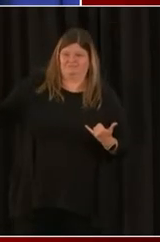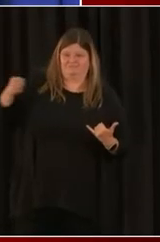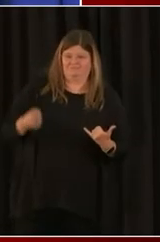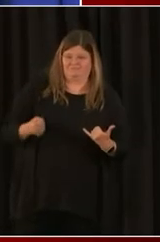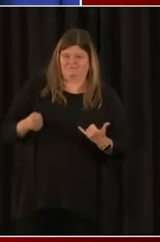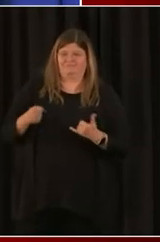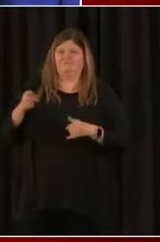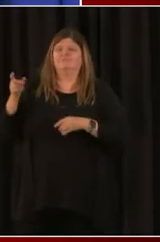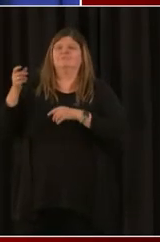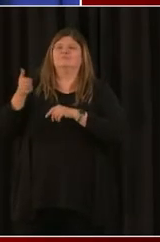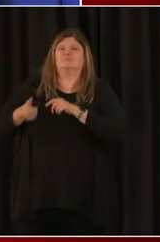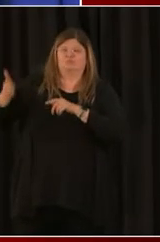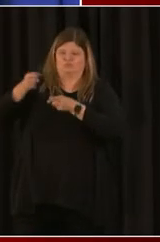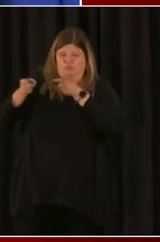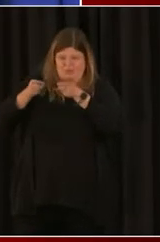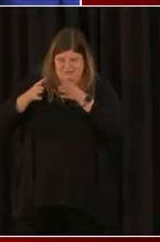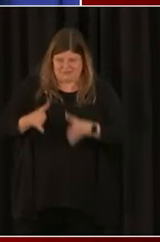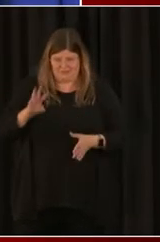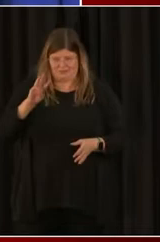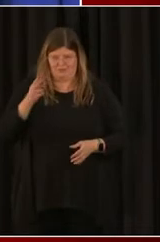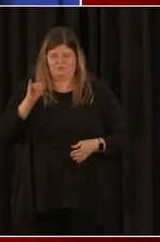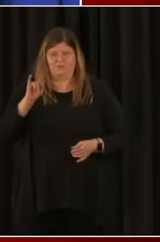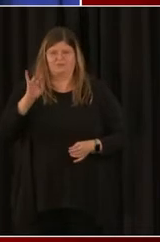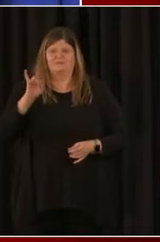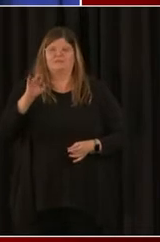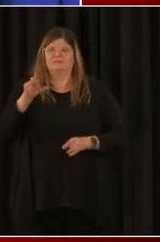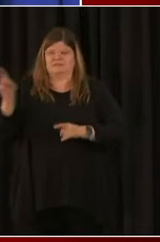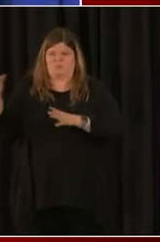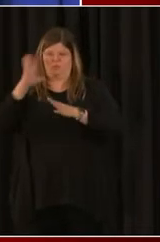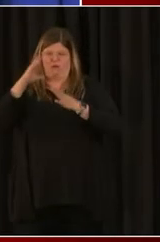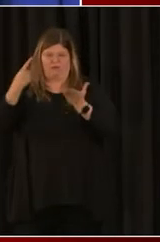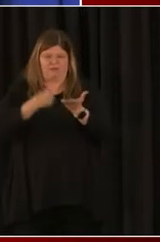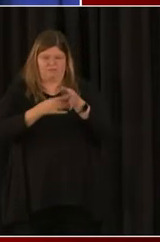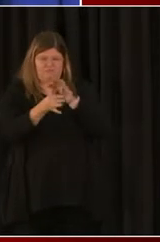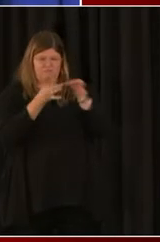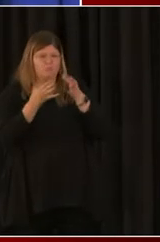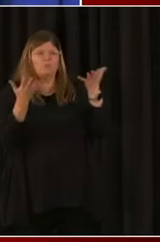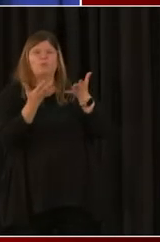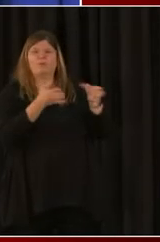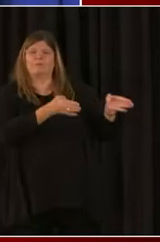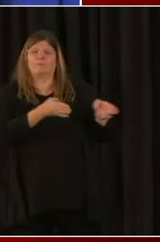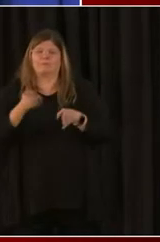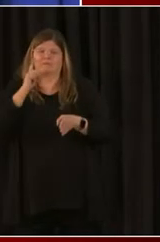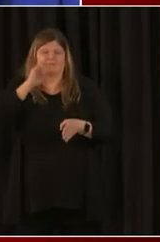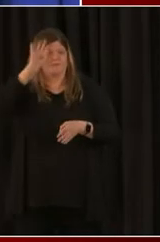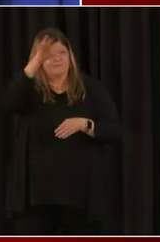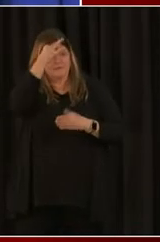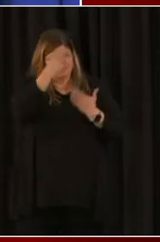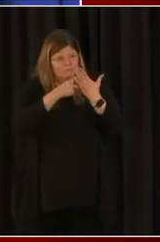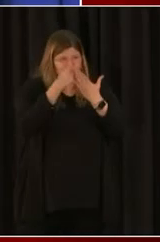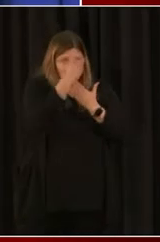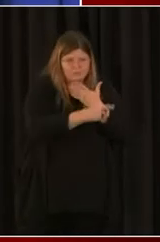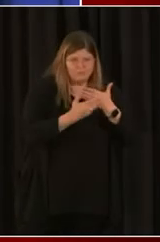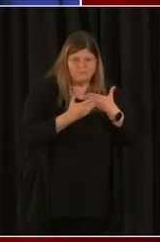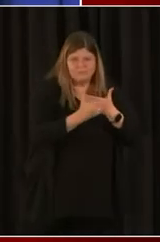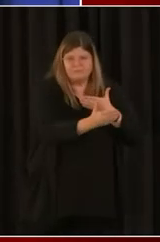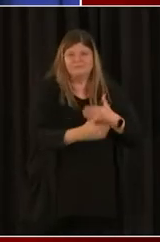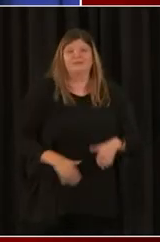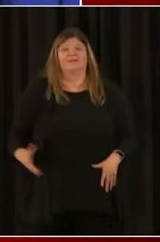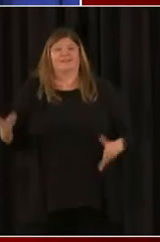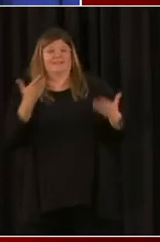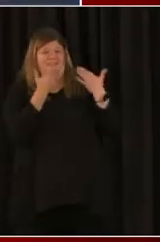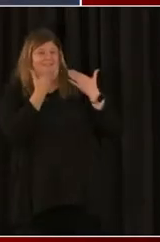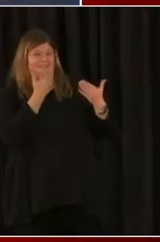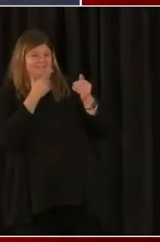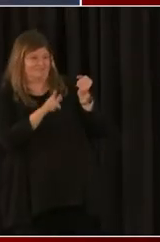is doing in order to get folks prepared for these federal programs. Thanks for joining us, Director. Thank you, Deputy Mayor. That